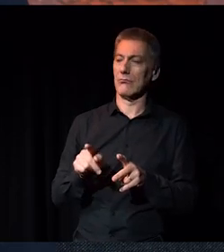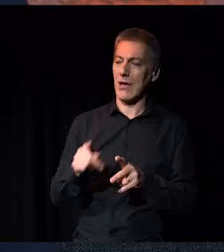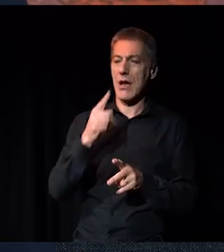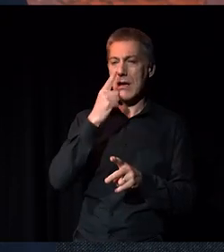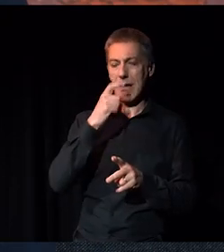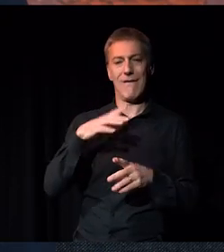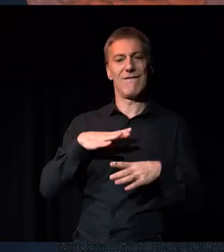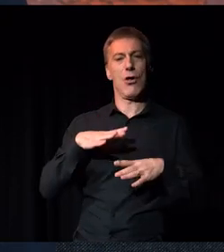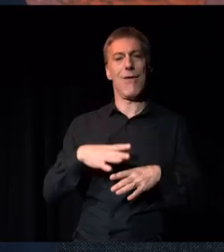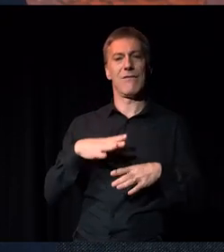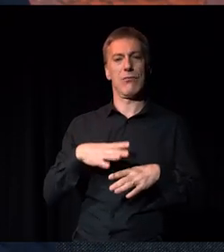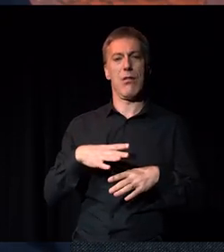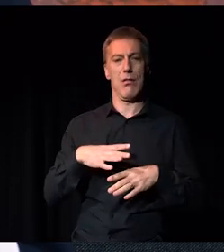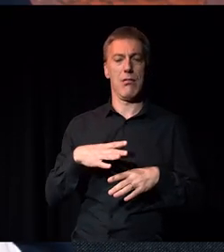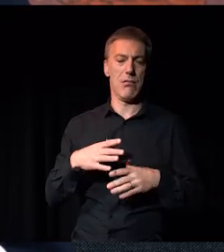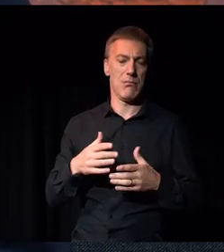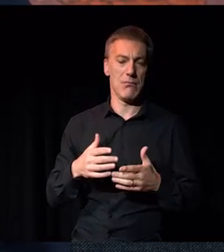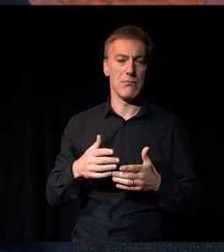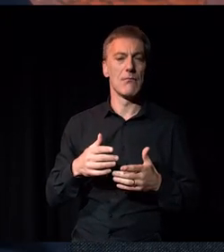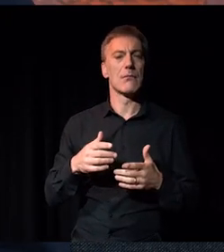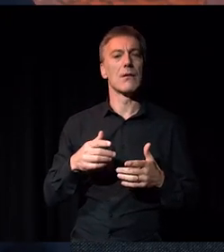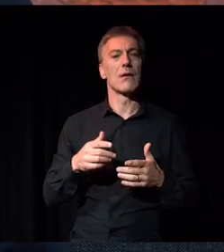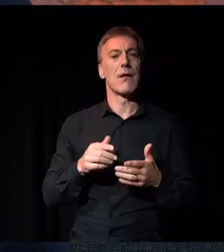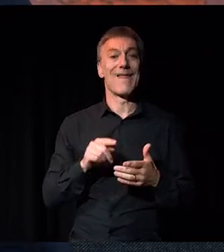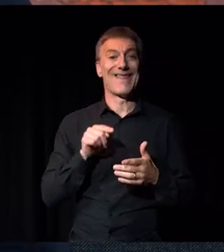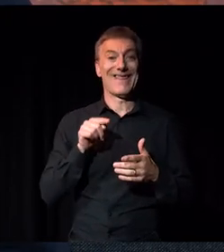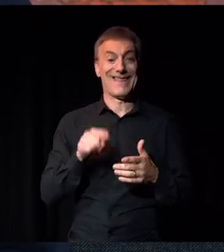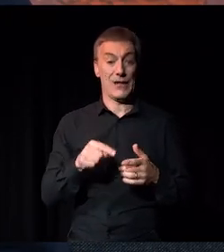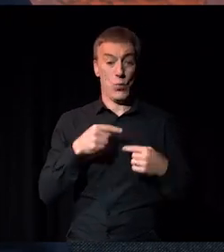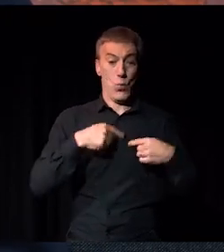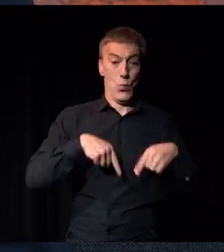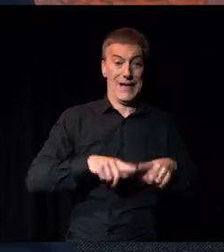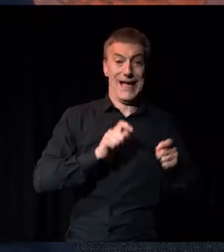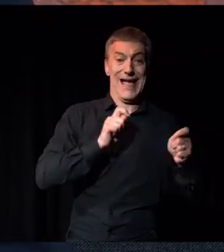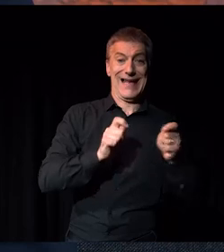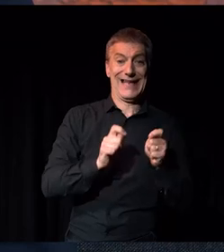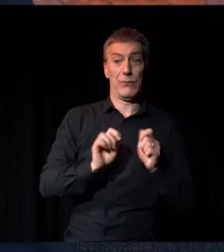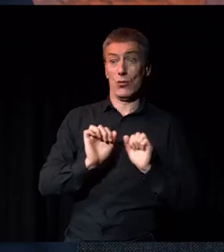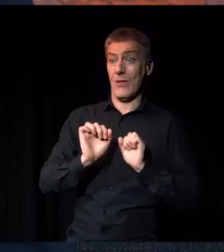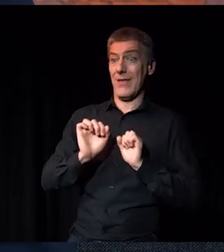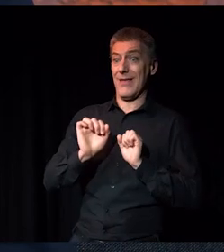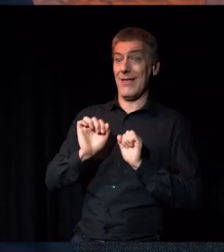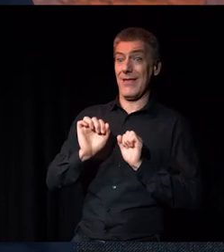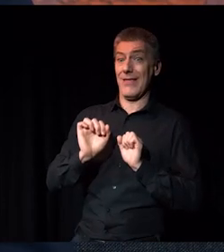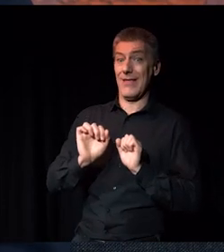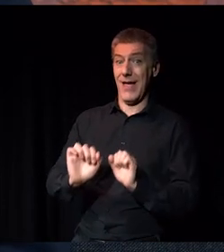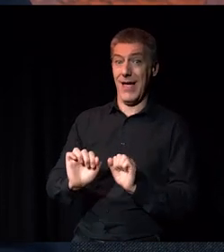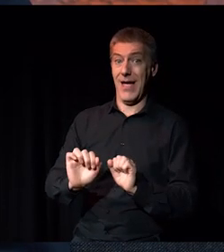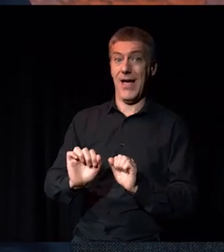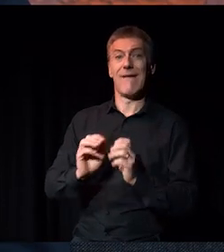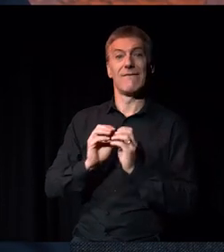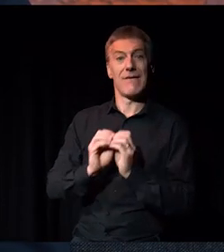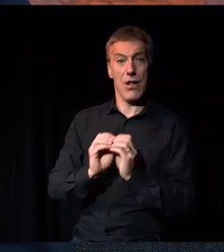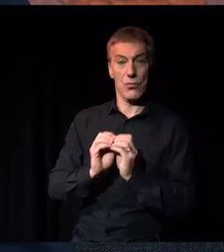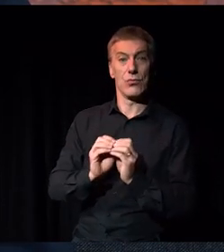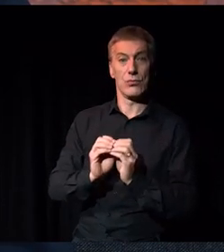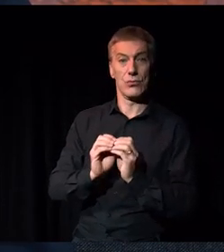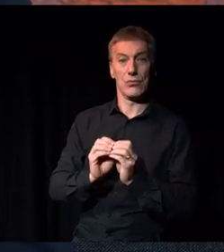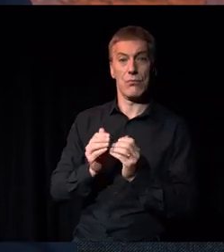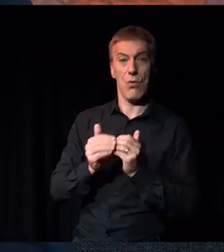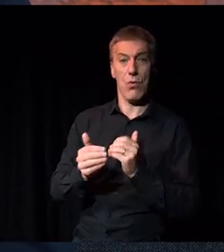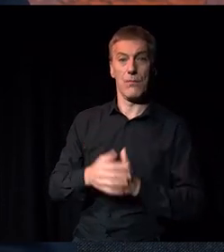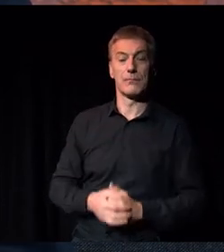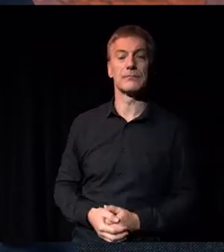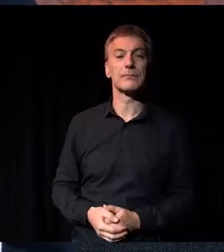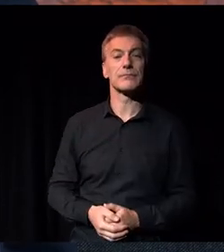feel comfortable as quickly as possible. And where we start adapting to their values more.